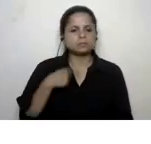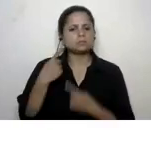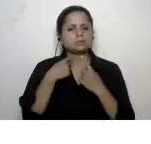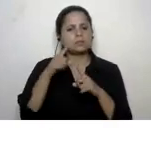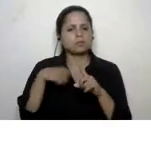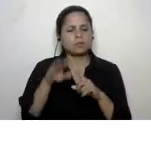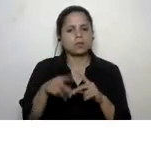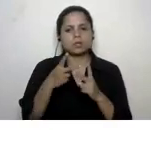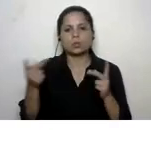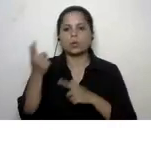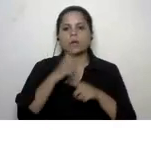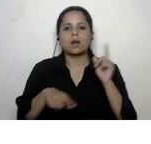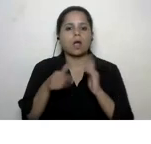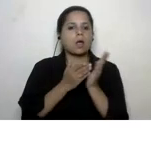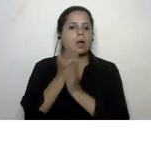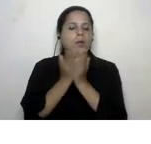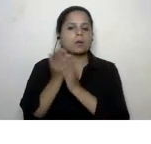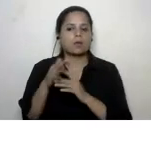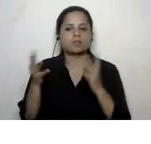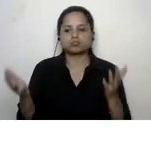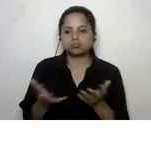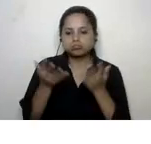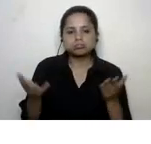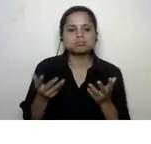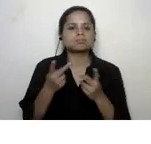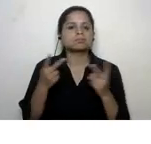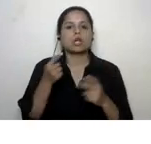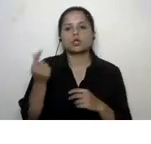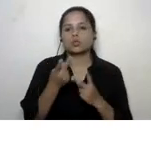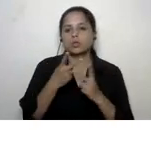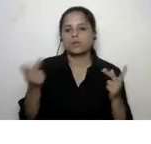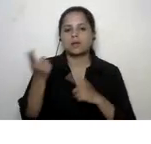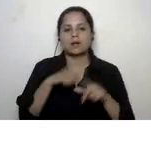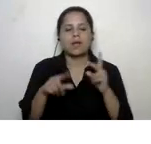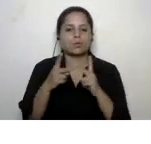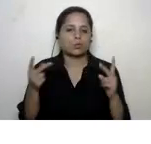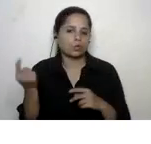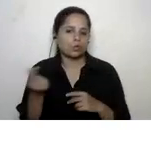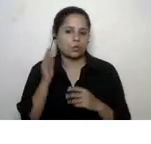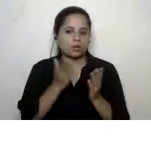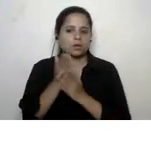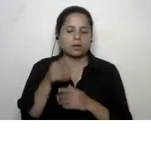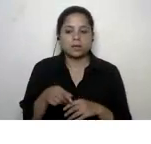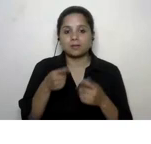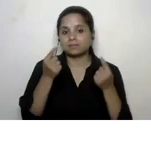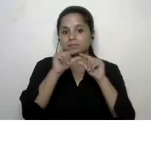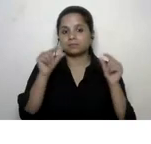multilingual approaches throughout the session encouraging and promoting use of multilingual approaches uh on these lines i'd just like to highlight